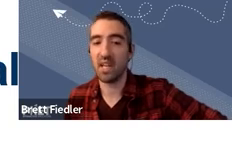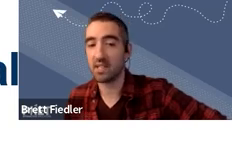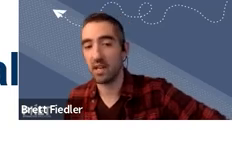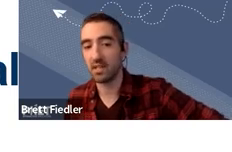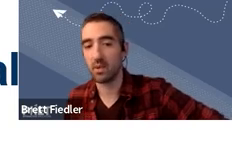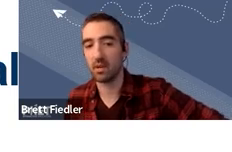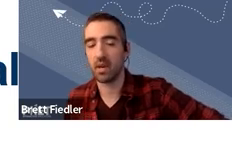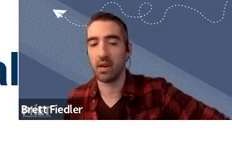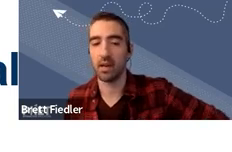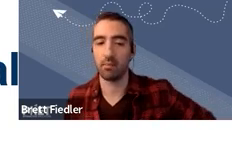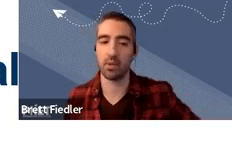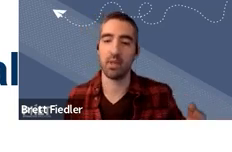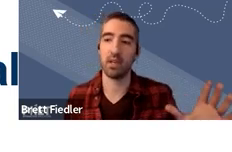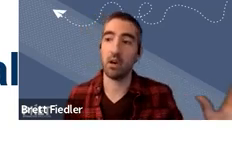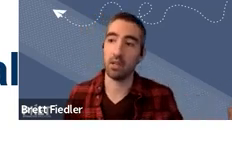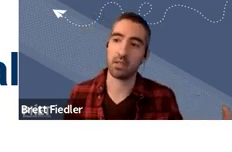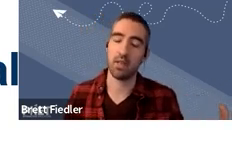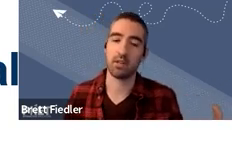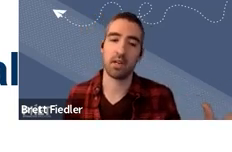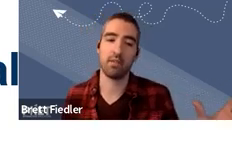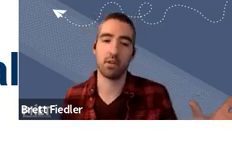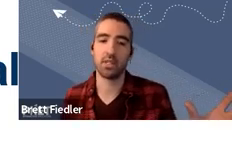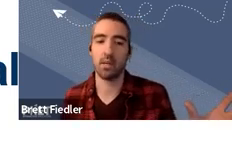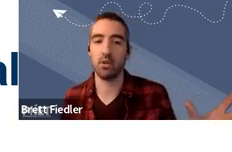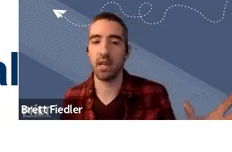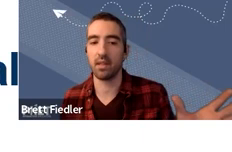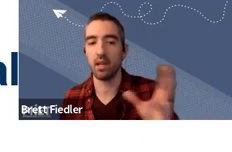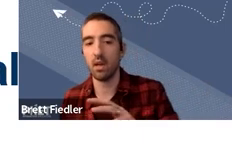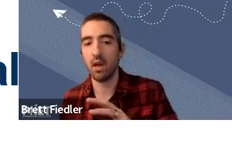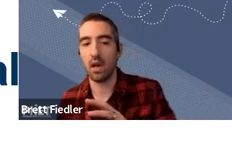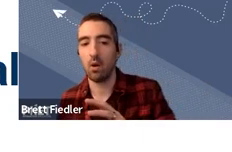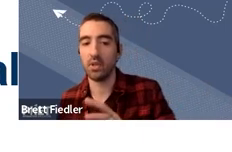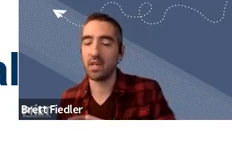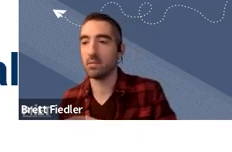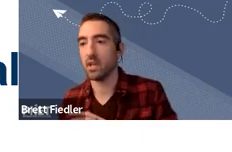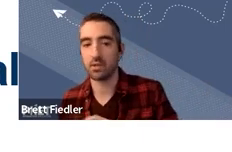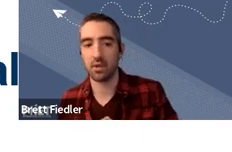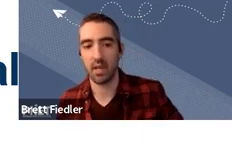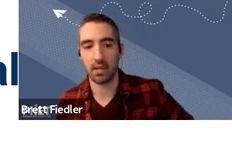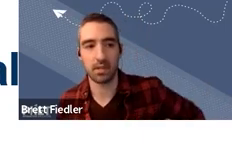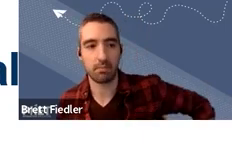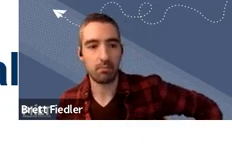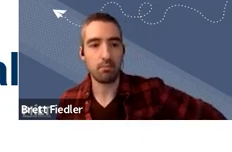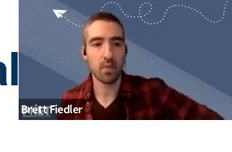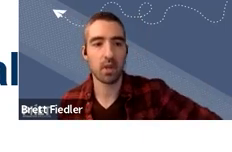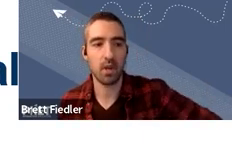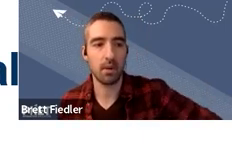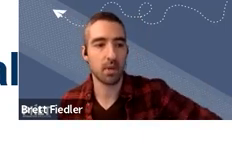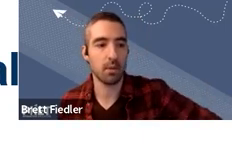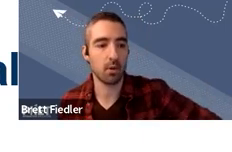agreement towards less text when comparing between the all interactive alerts enabled and the, uh, only names and on-screen text.